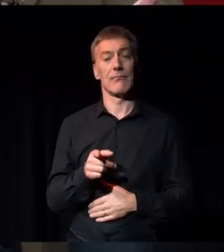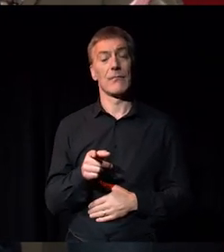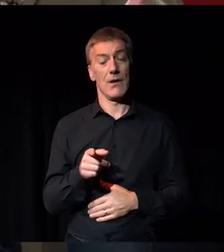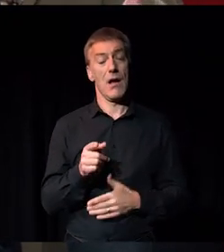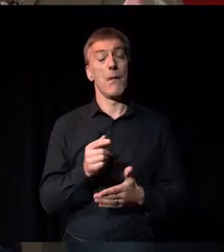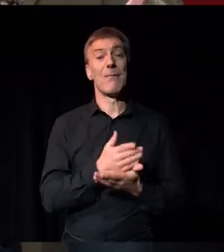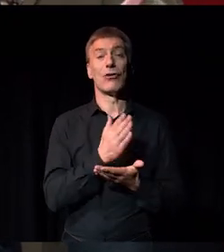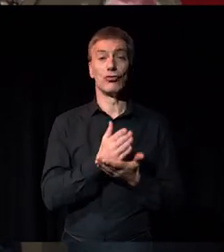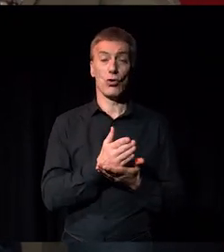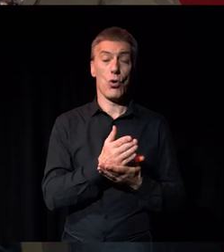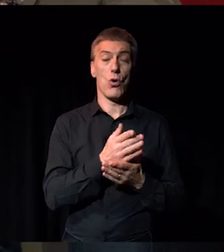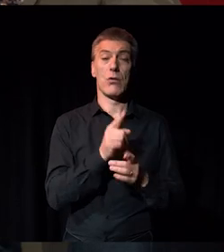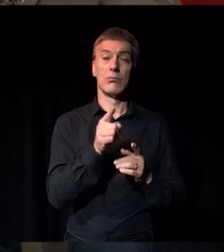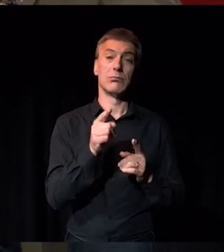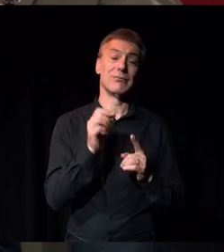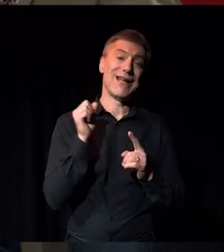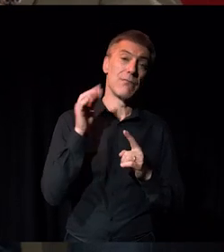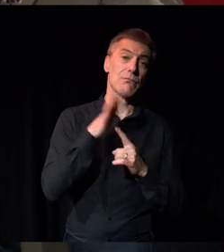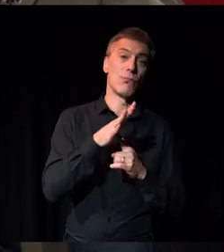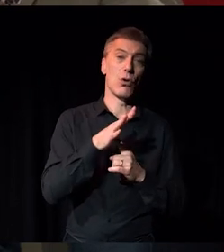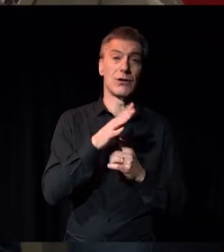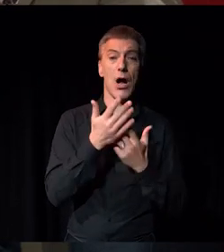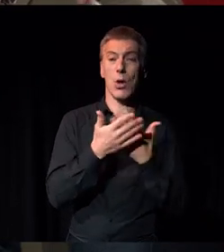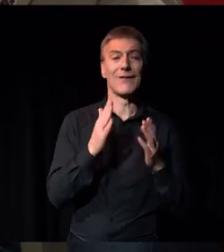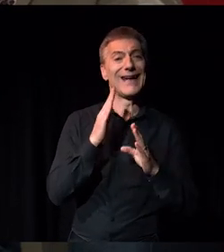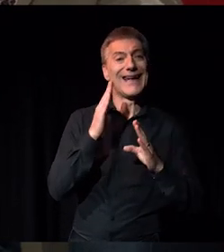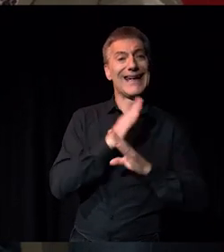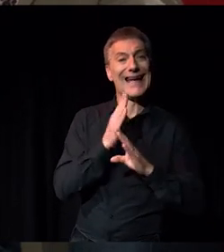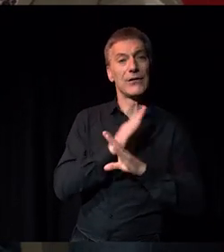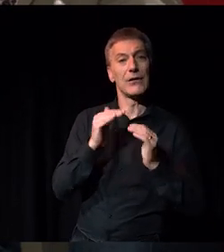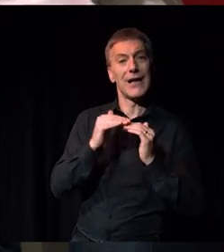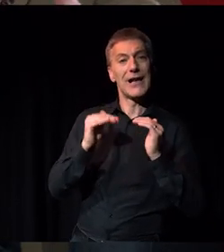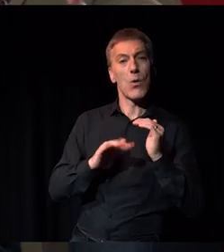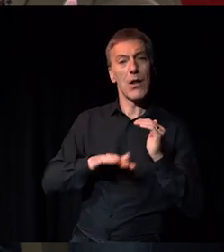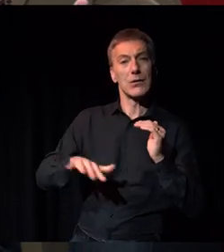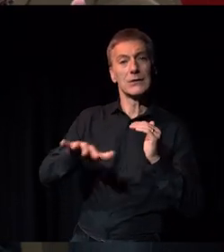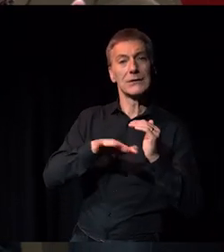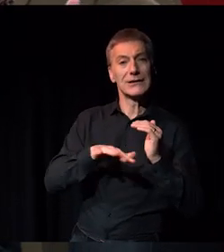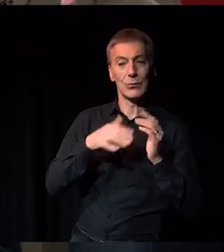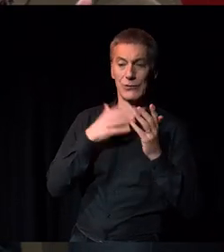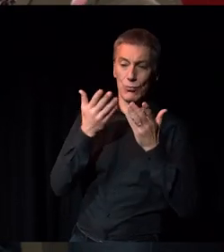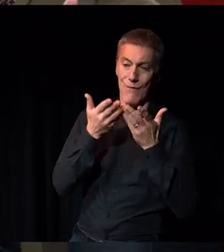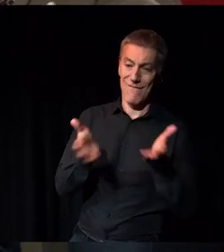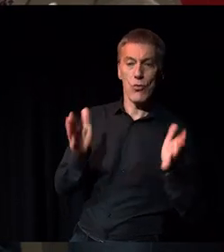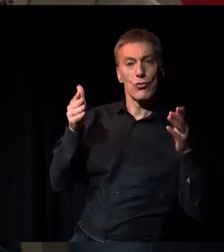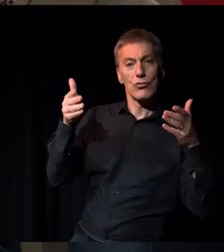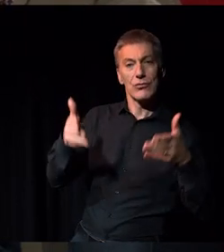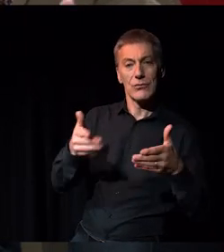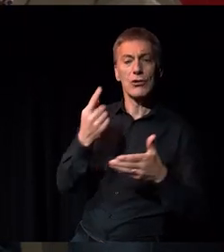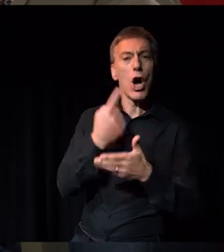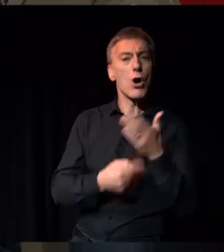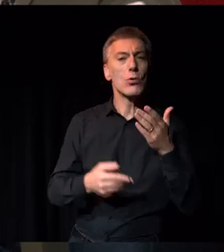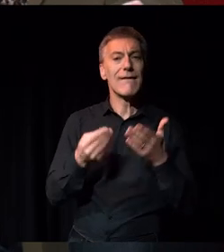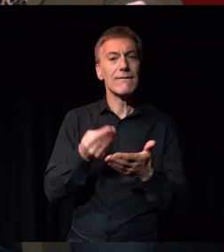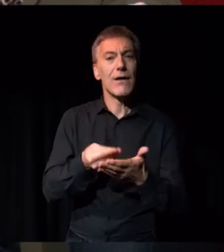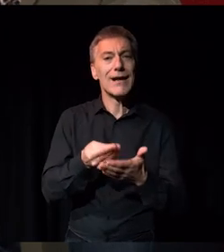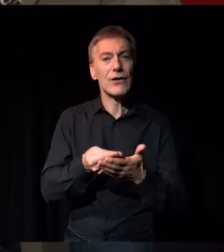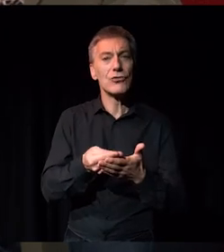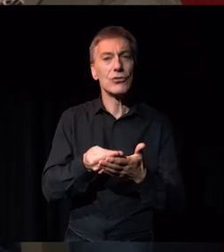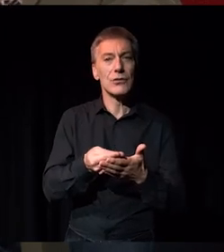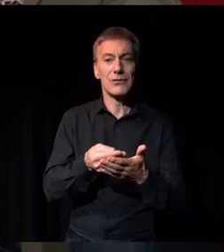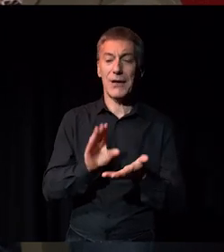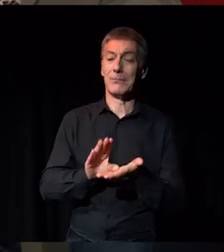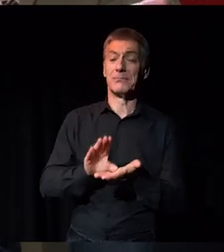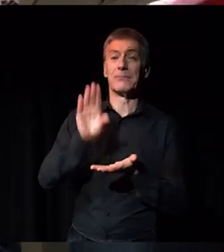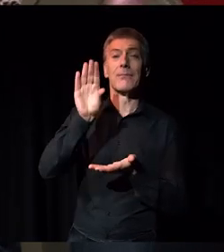visible and highlighting those hidden inequalities that we've spoken about that are not just focused on financial, you know, it doesn't just take giving people a